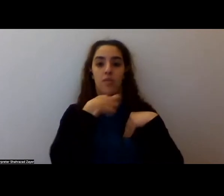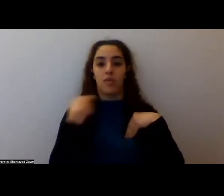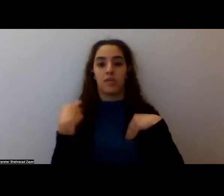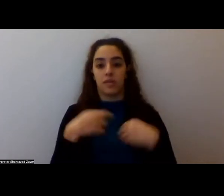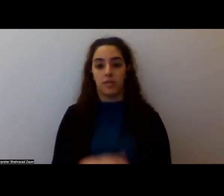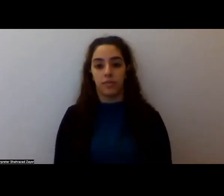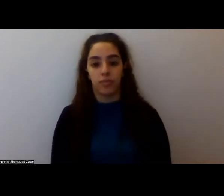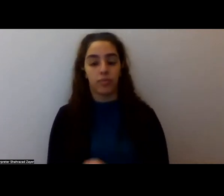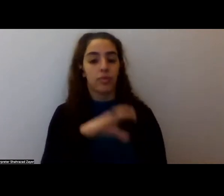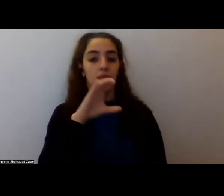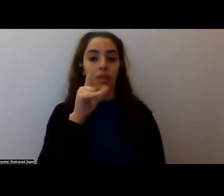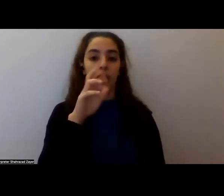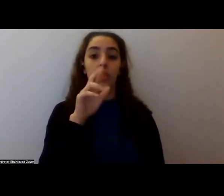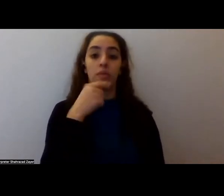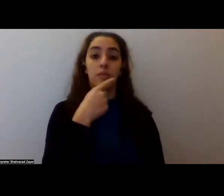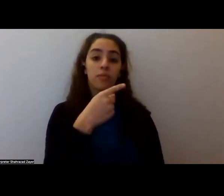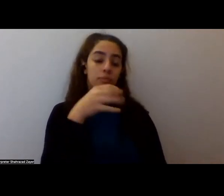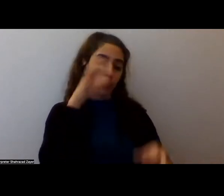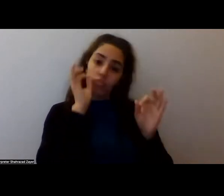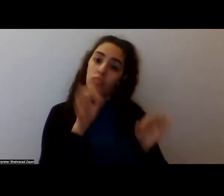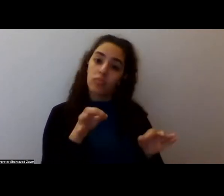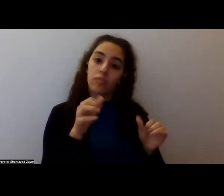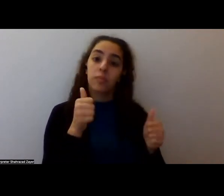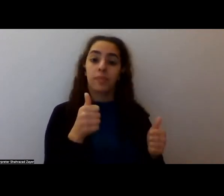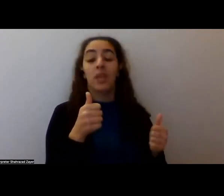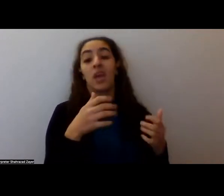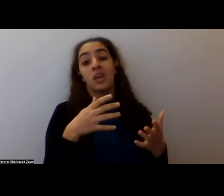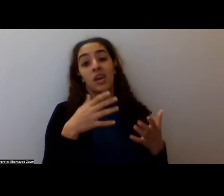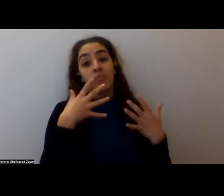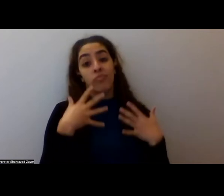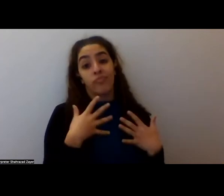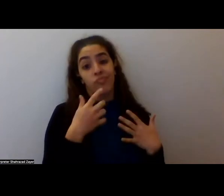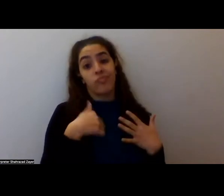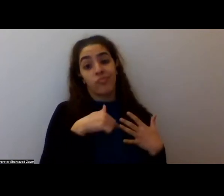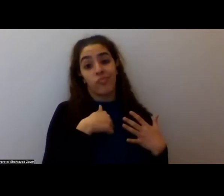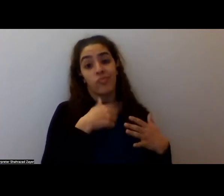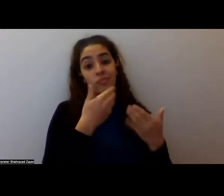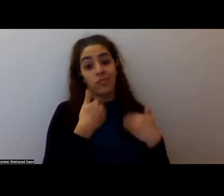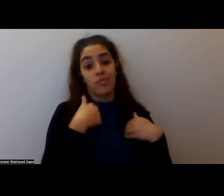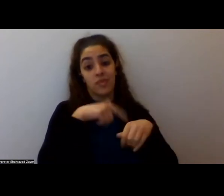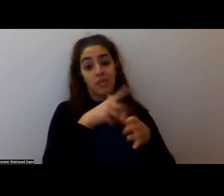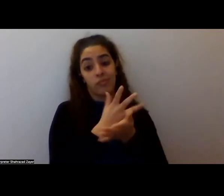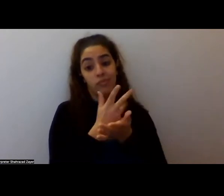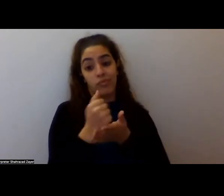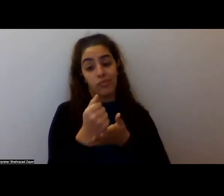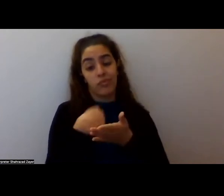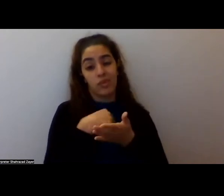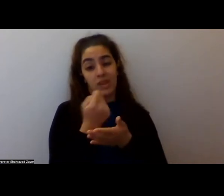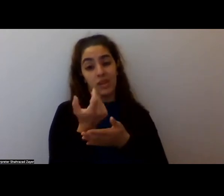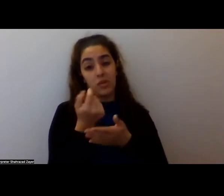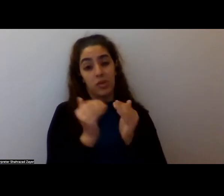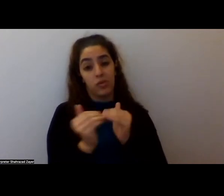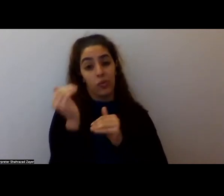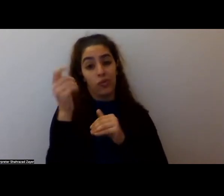Absolutely. Um, so we are, we are unfortunately, um, at, at time we're a little over time. I know we, um,